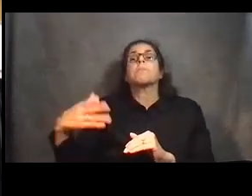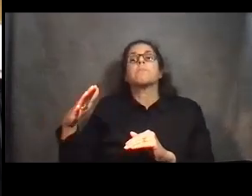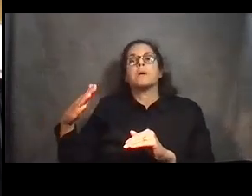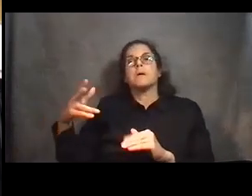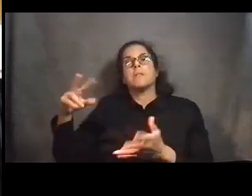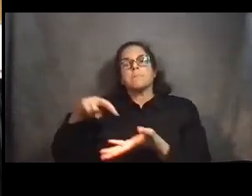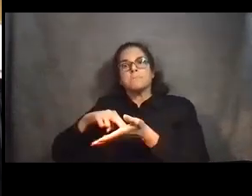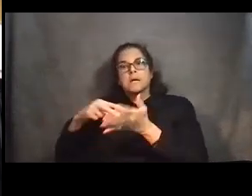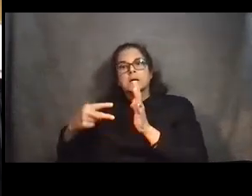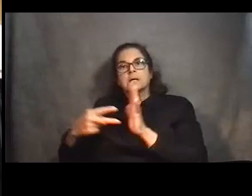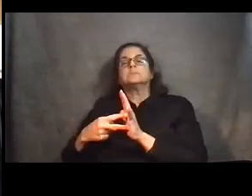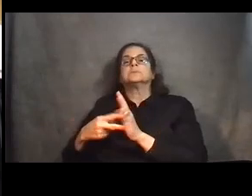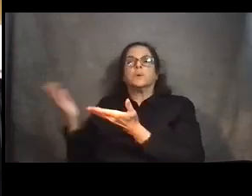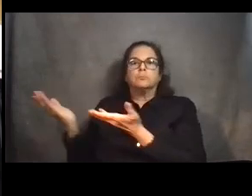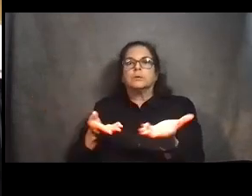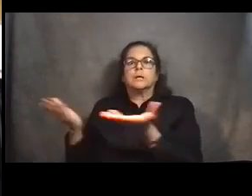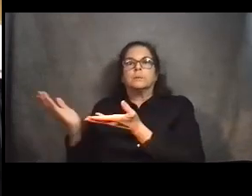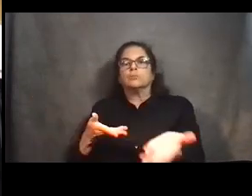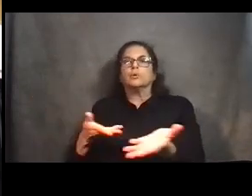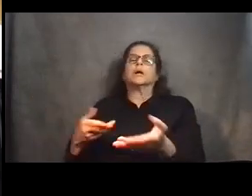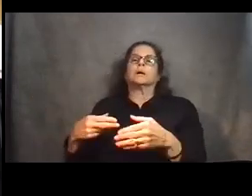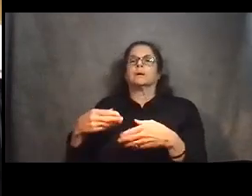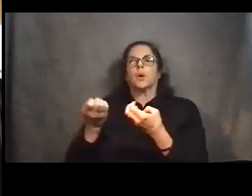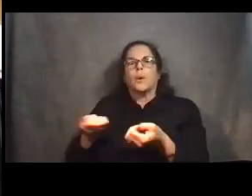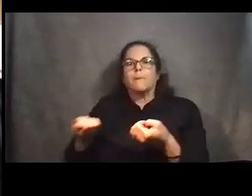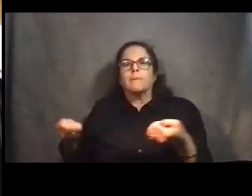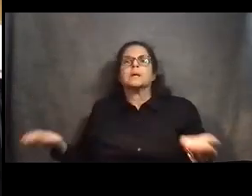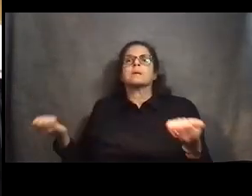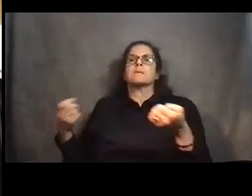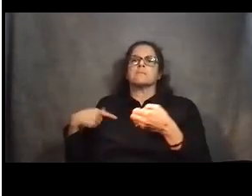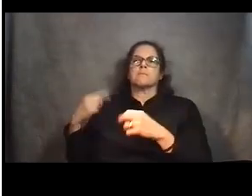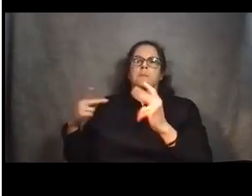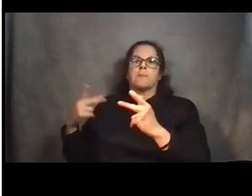equipment, material, and personnel to track level. Next slide.